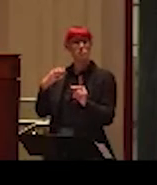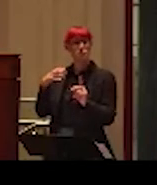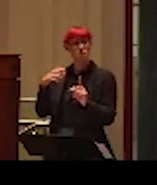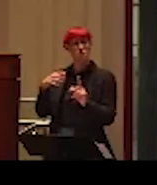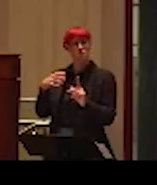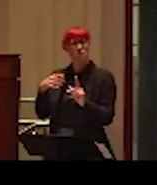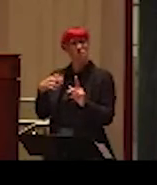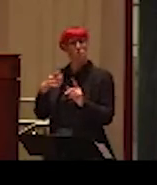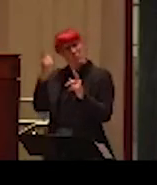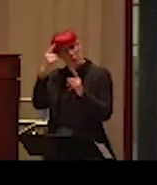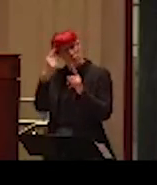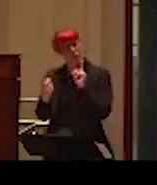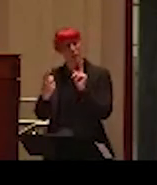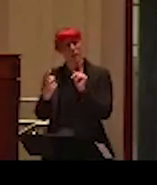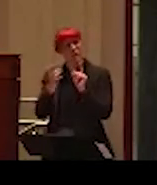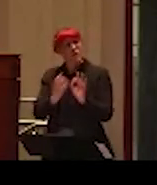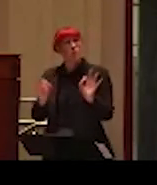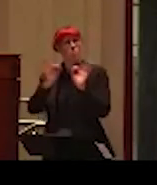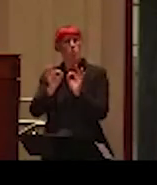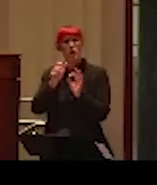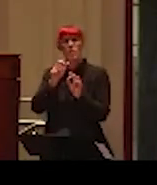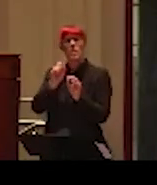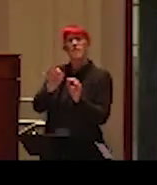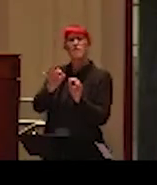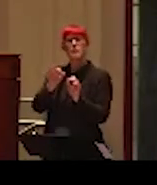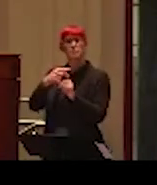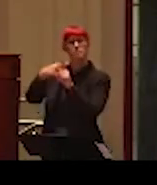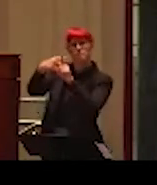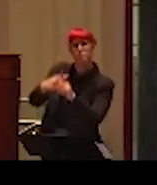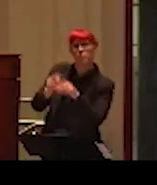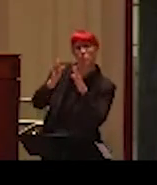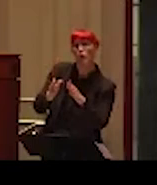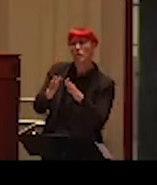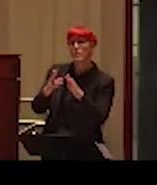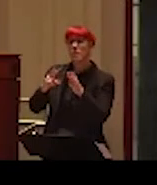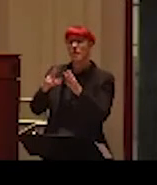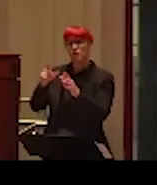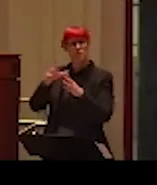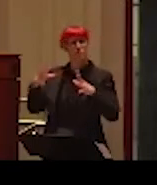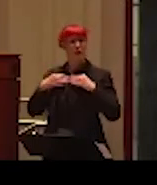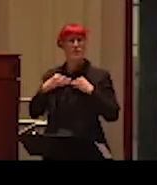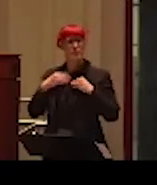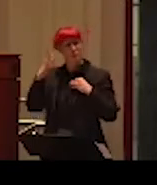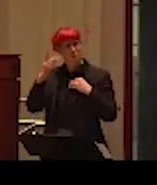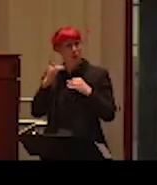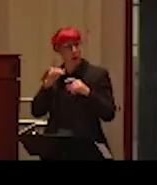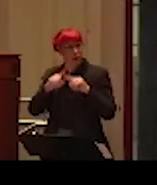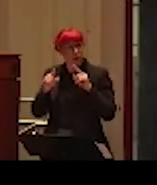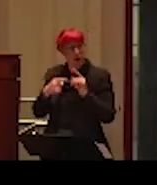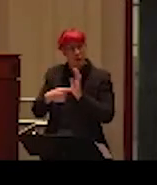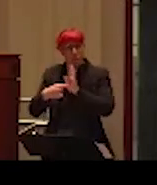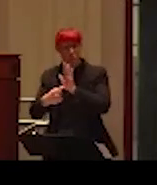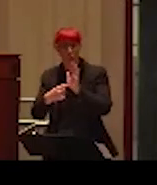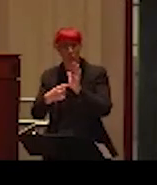heard, should be tolerated, just because their inadequacies can be debated and exposed. But